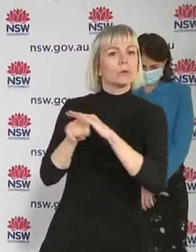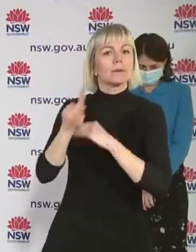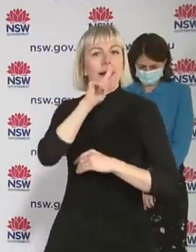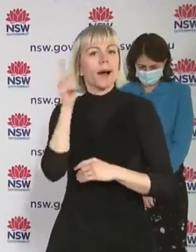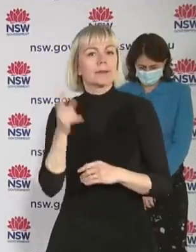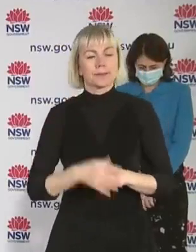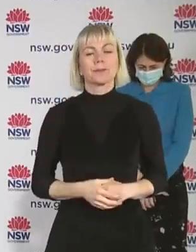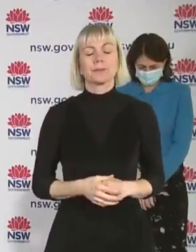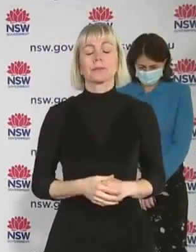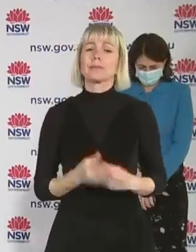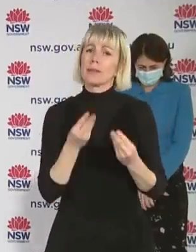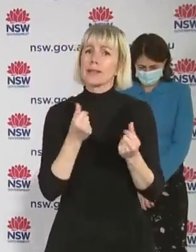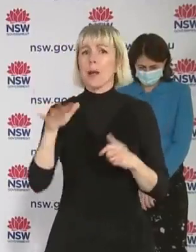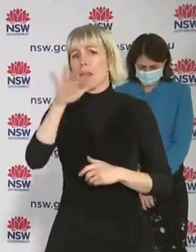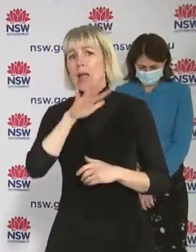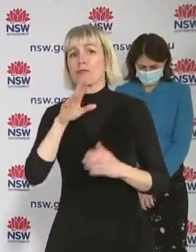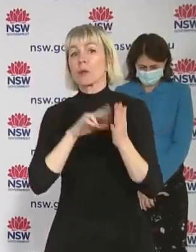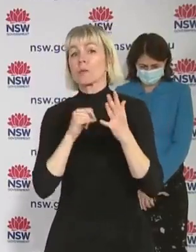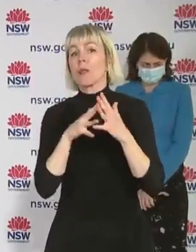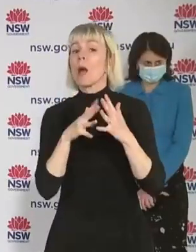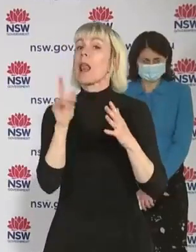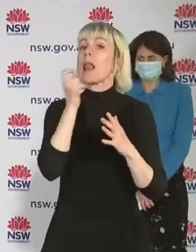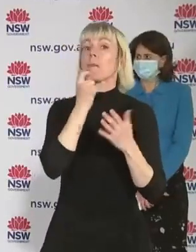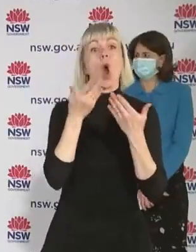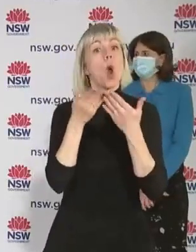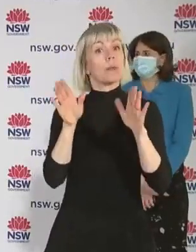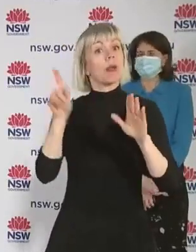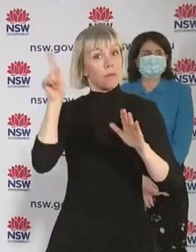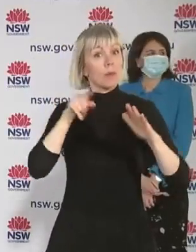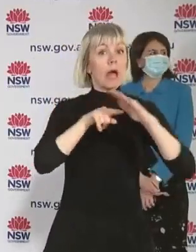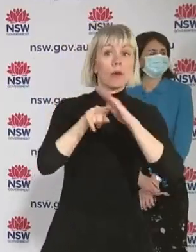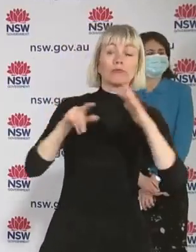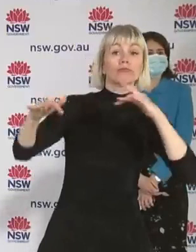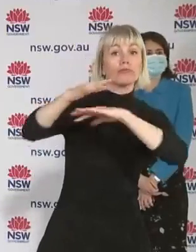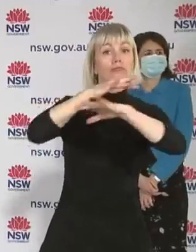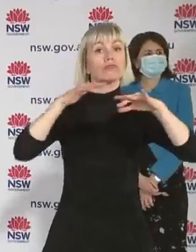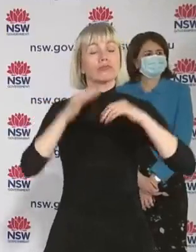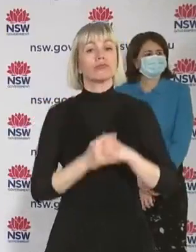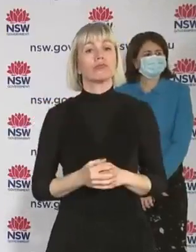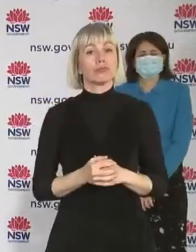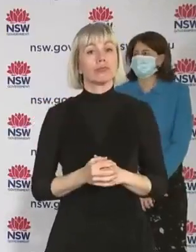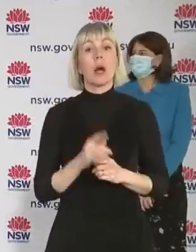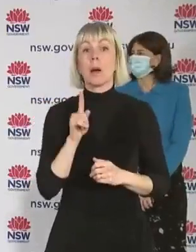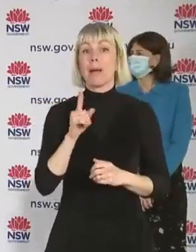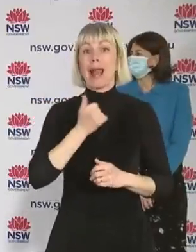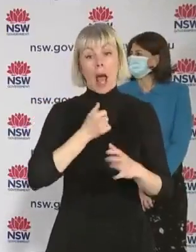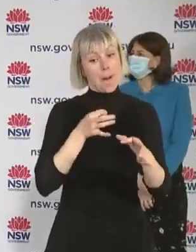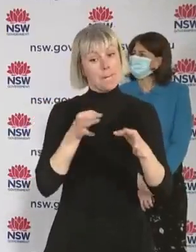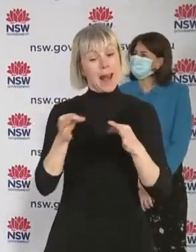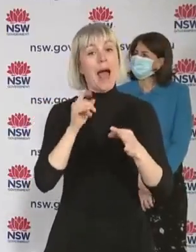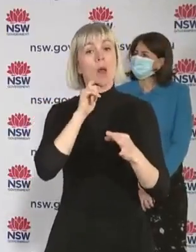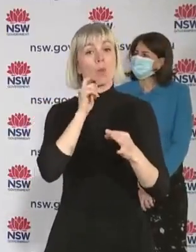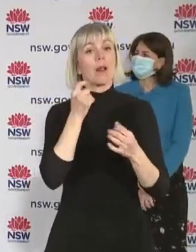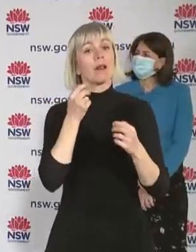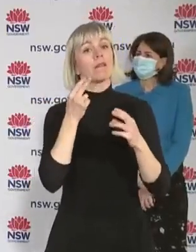are parts of regional New South Wales that are currently open. The 70% roadmap does apply to the whole state. So there will be individuals in regional and rural